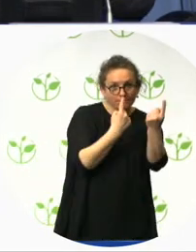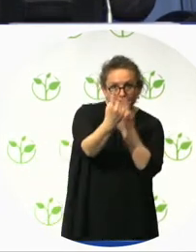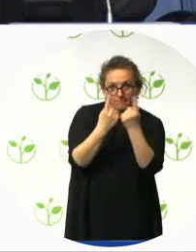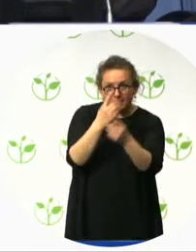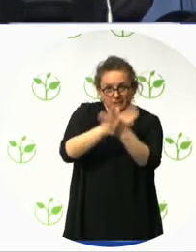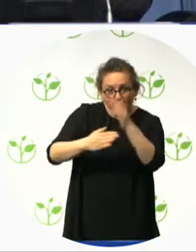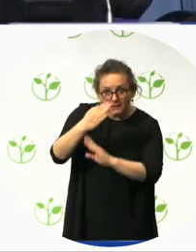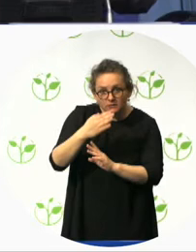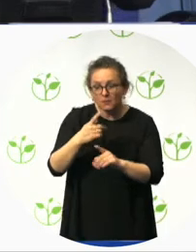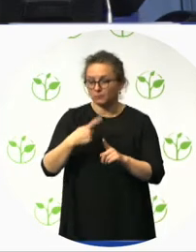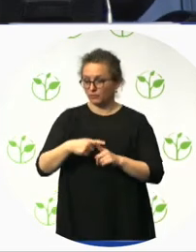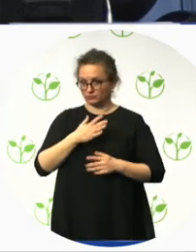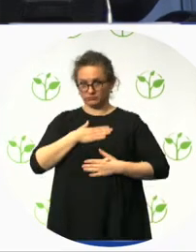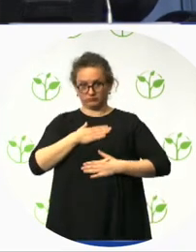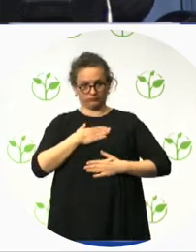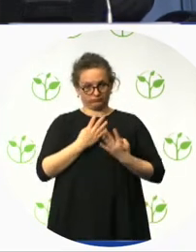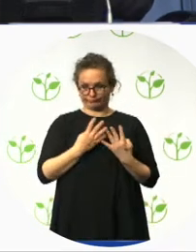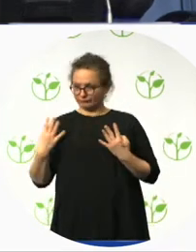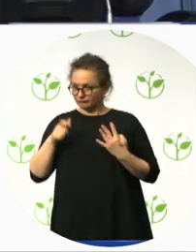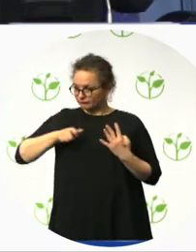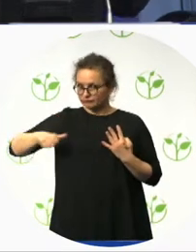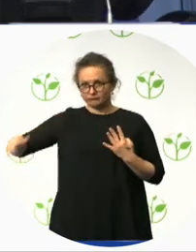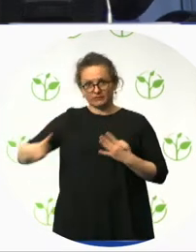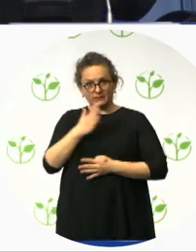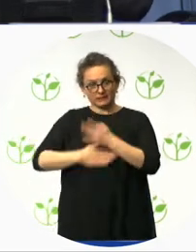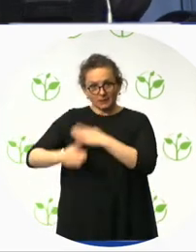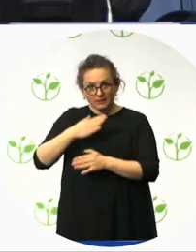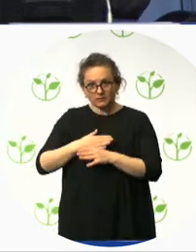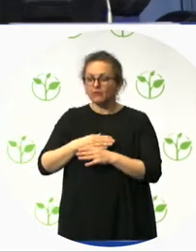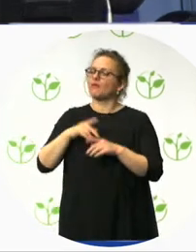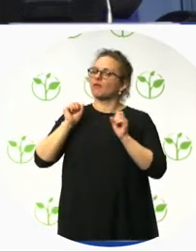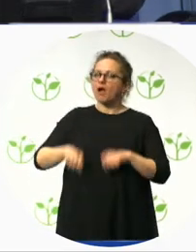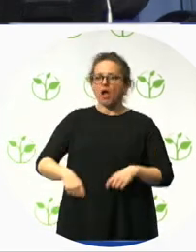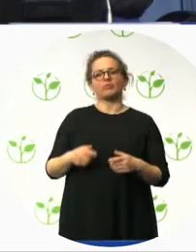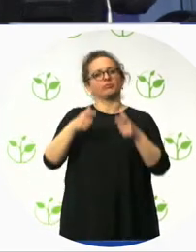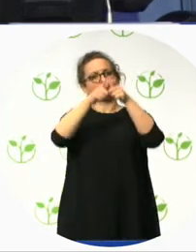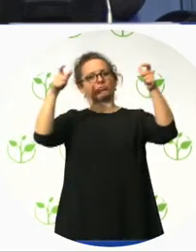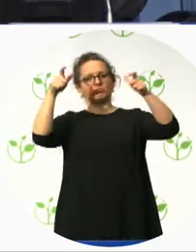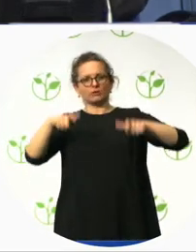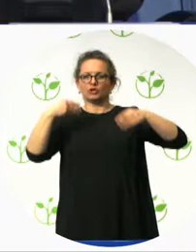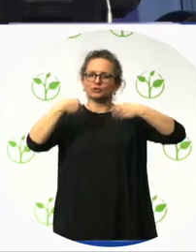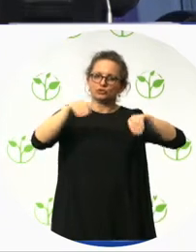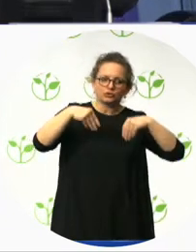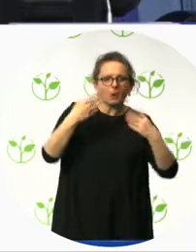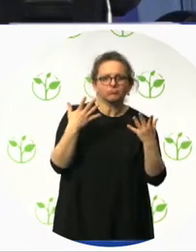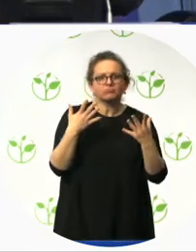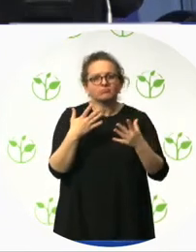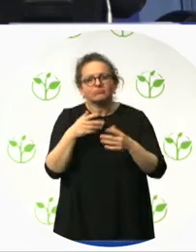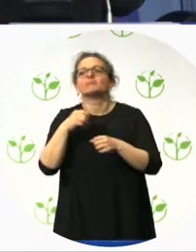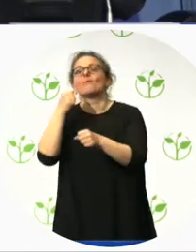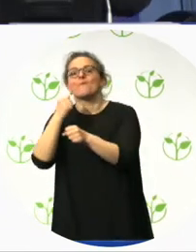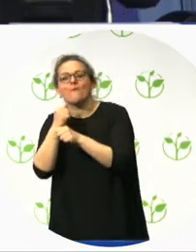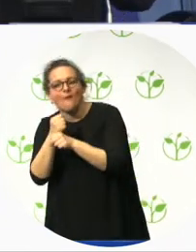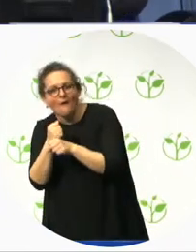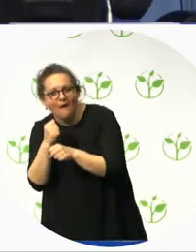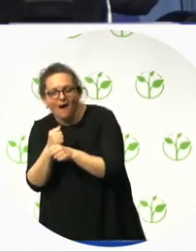That customers can access to the shop without any problem. But also that the workers can do